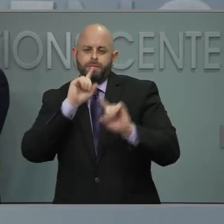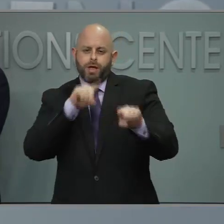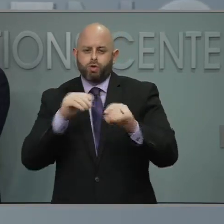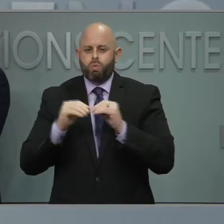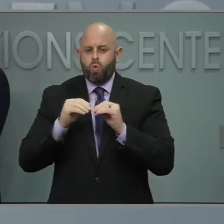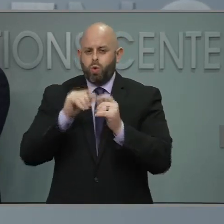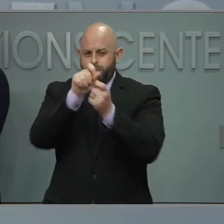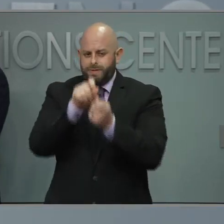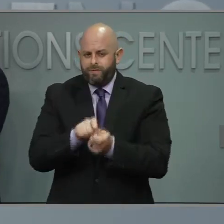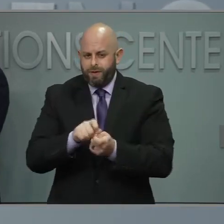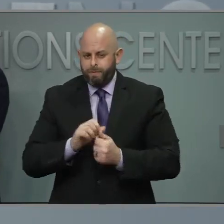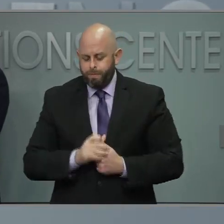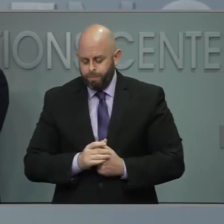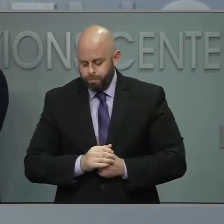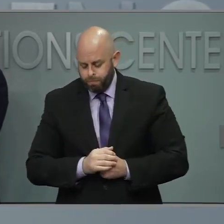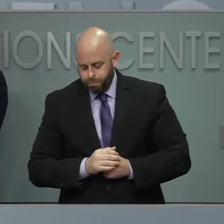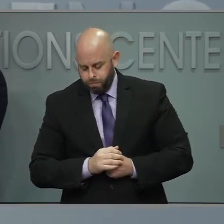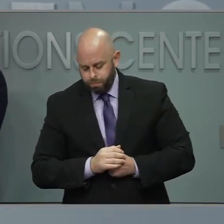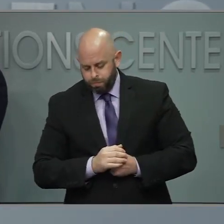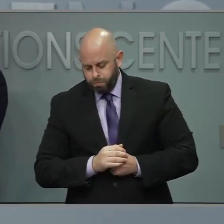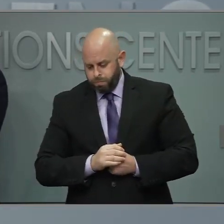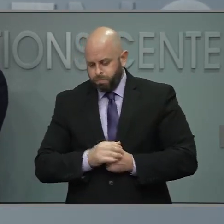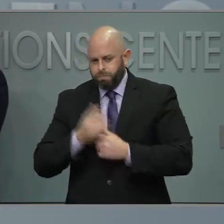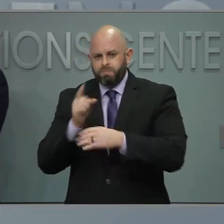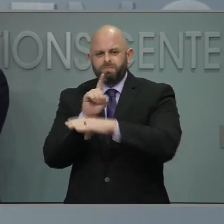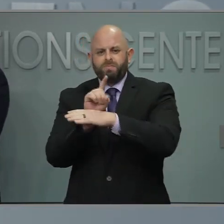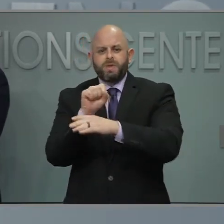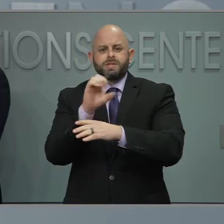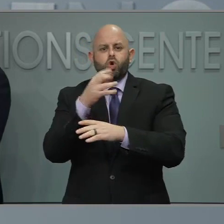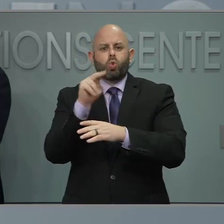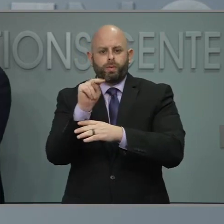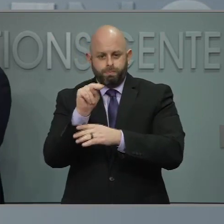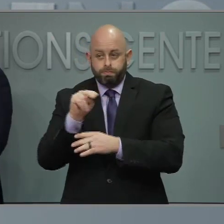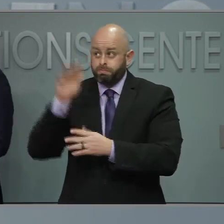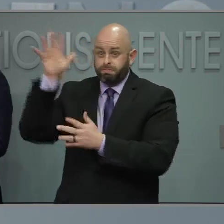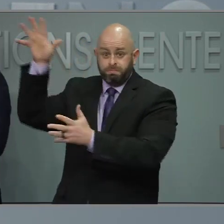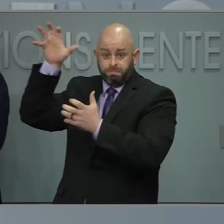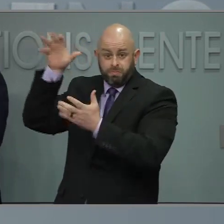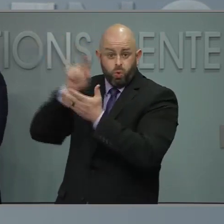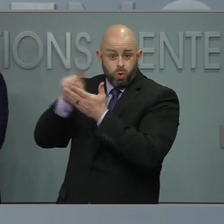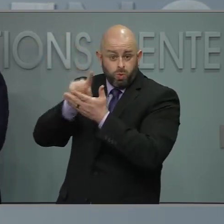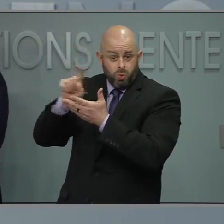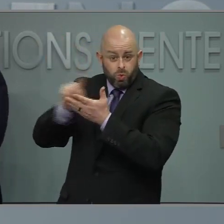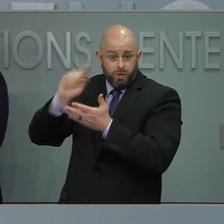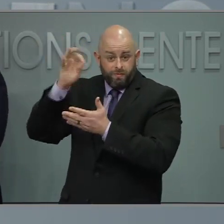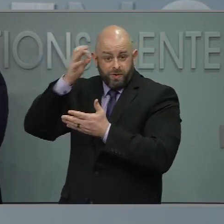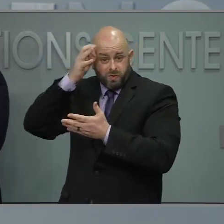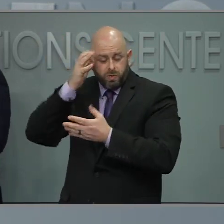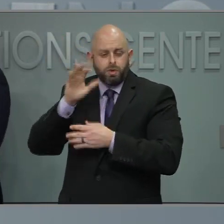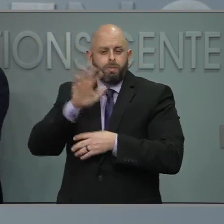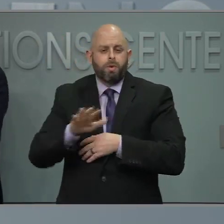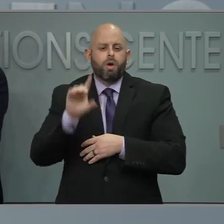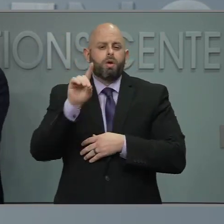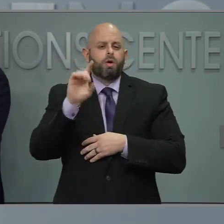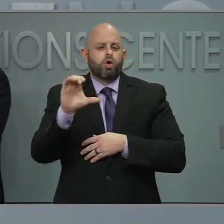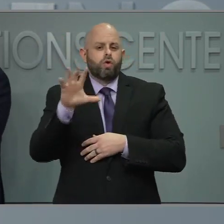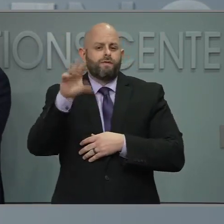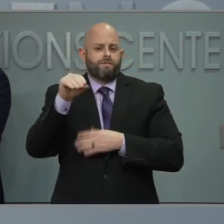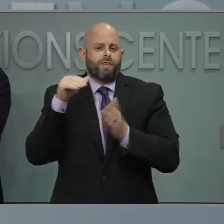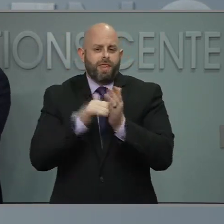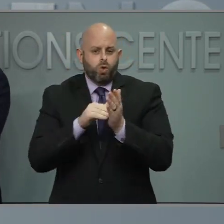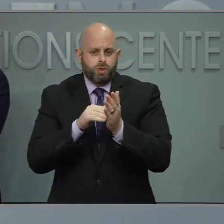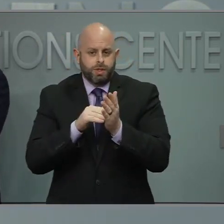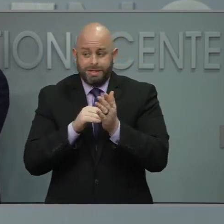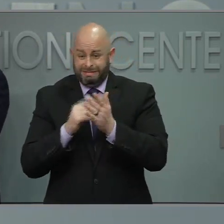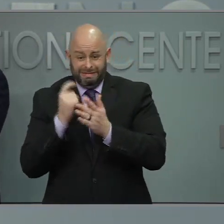Hi there. So we get about 150,000 vaccines week over week, though we just did hear from the Biden administration